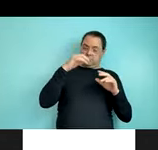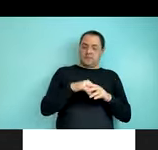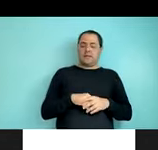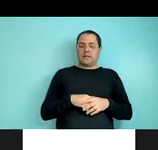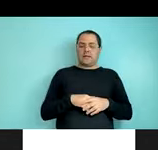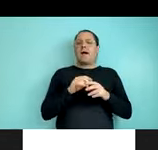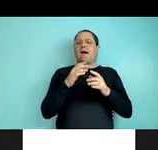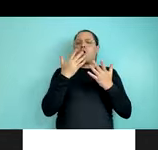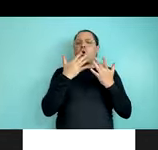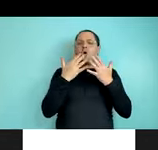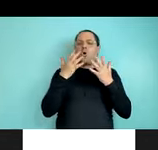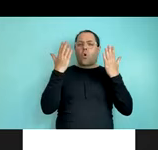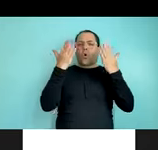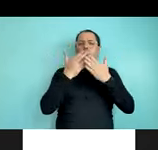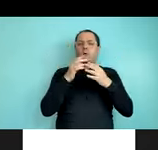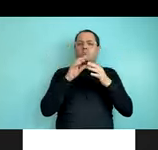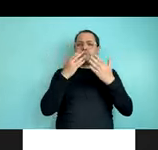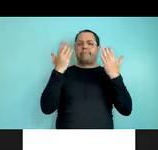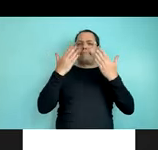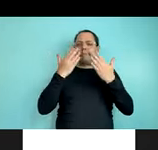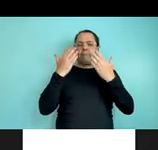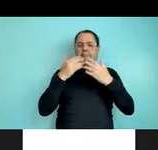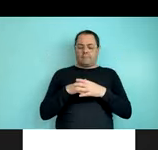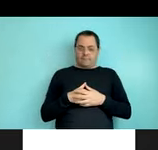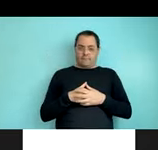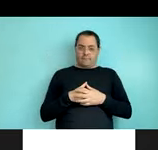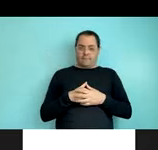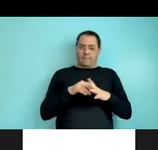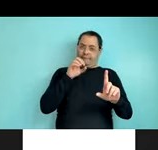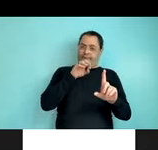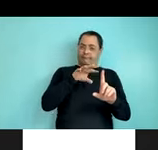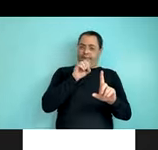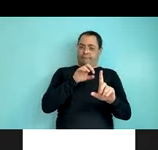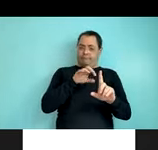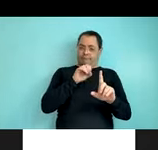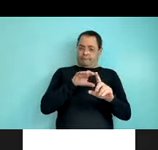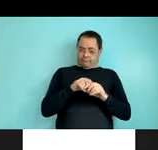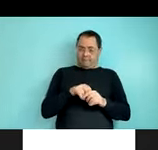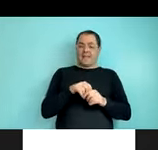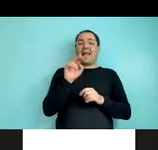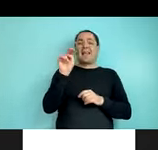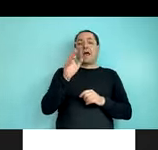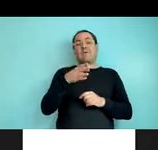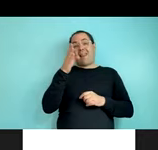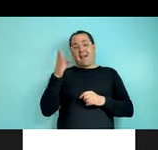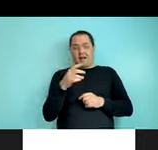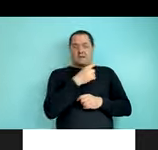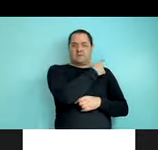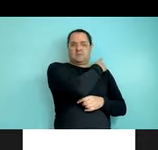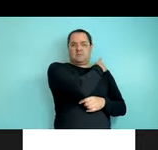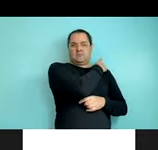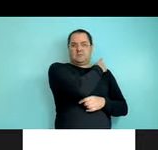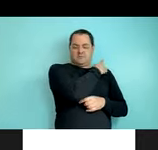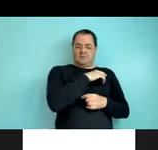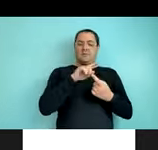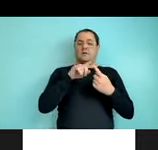-coded things so that the conditions where the majority of the input is noun last is teal, and the majority of the noun first is coral.